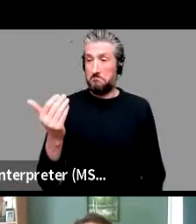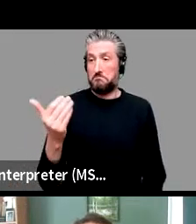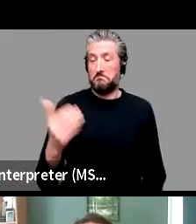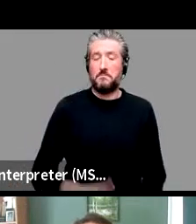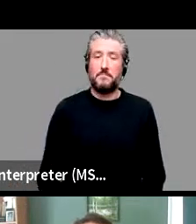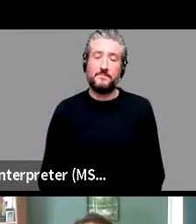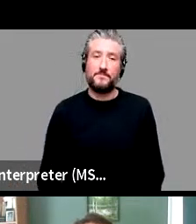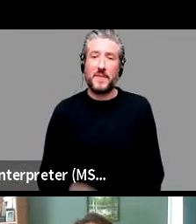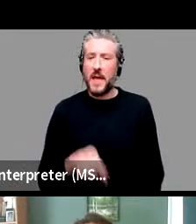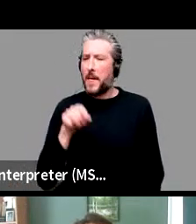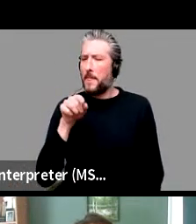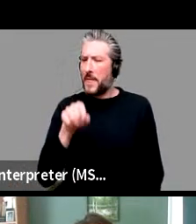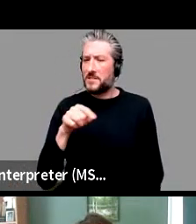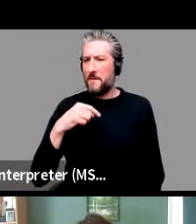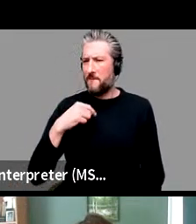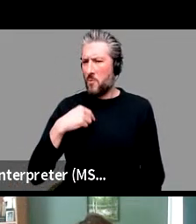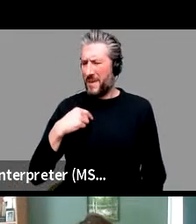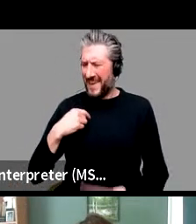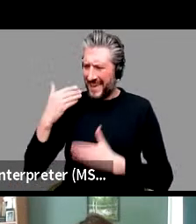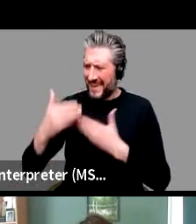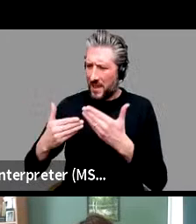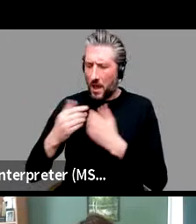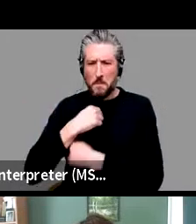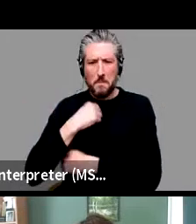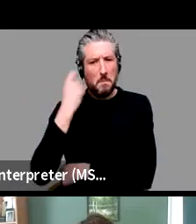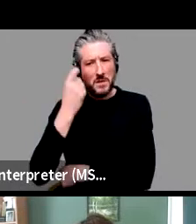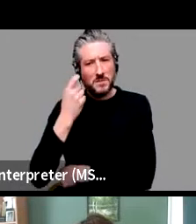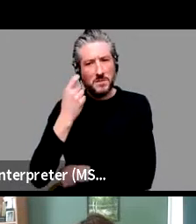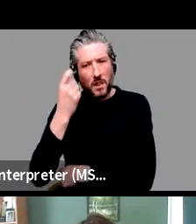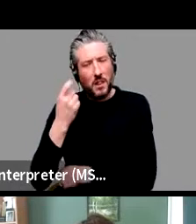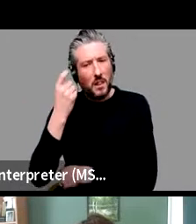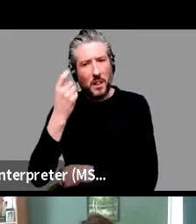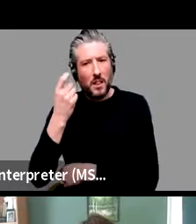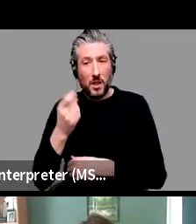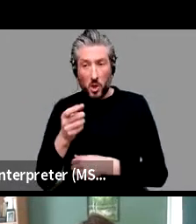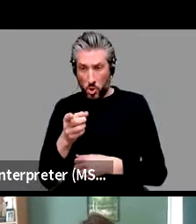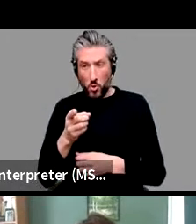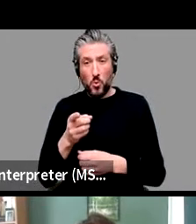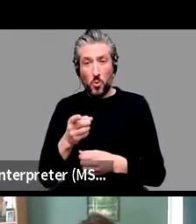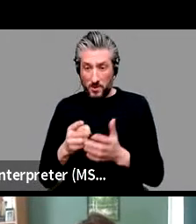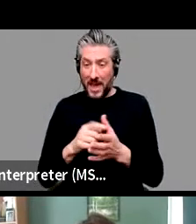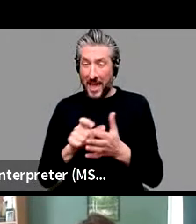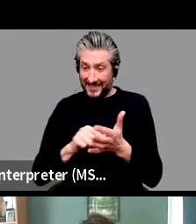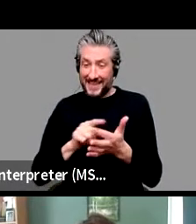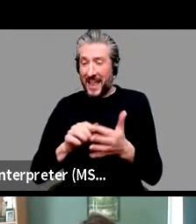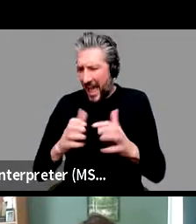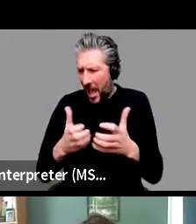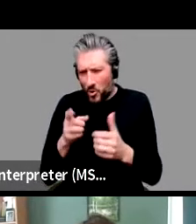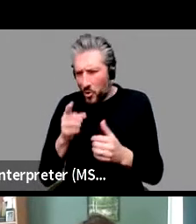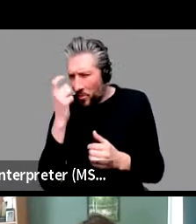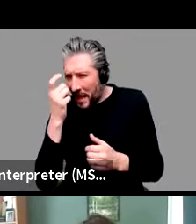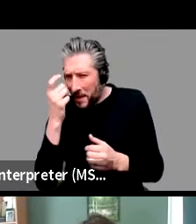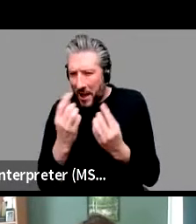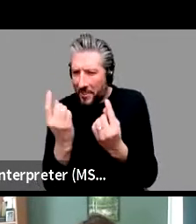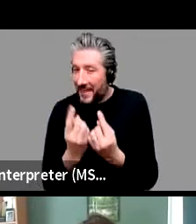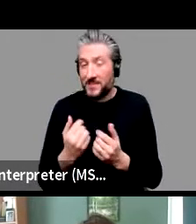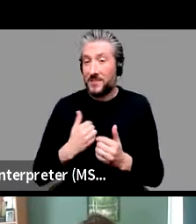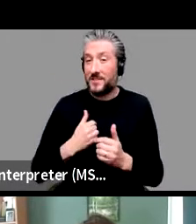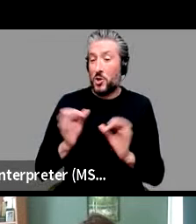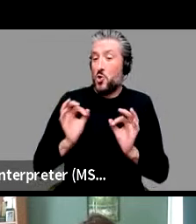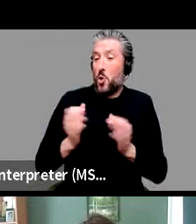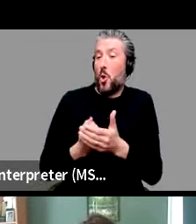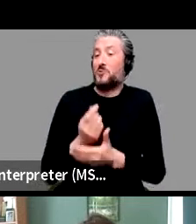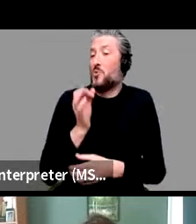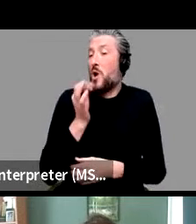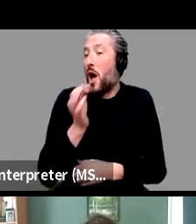that's puzzled me for a while about the way that you think about things, Adele, and I've never had a chance to ask it. I suddenly realized, but it comes off the back of